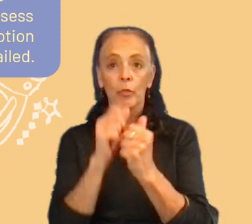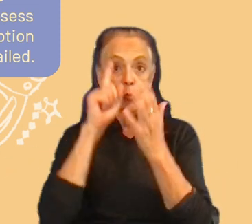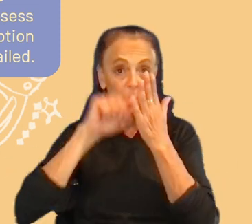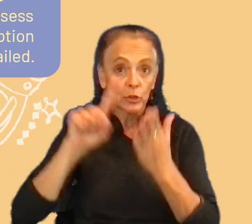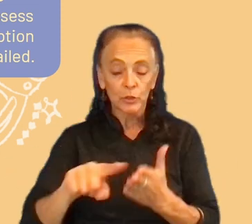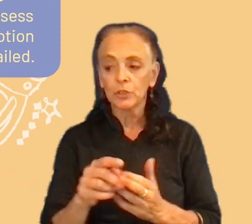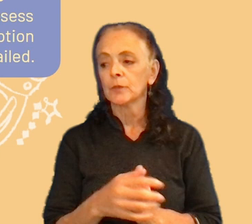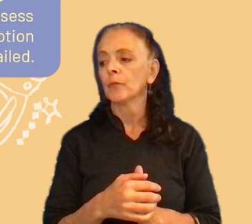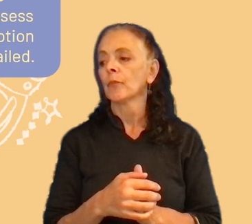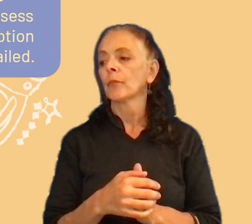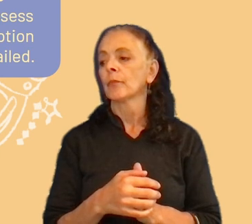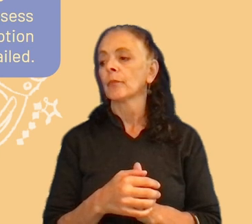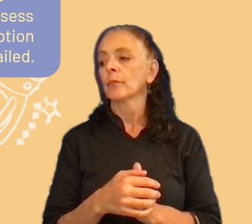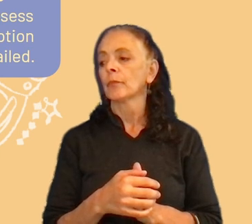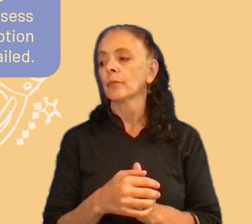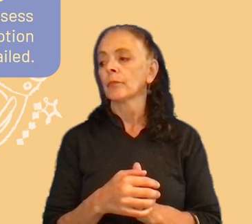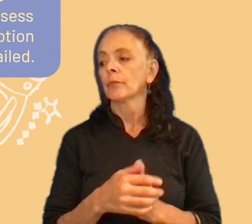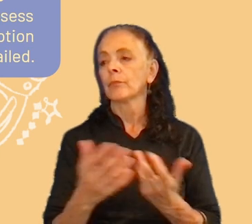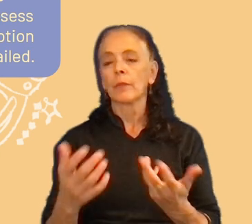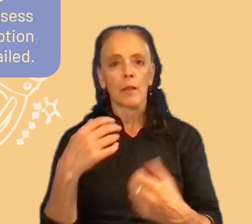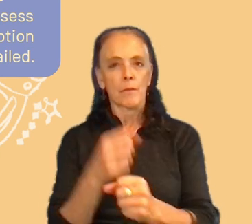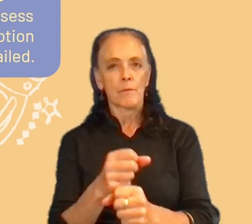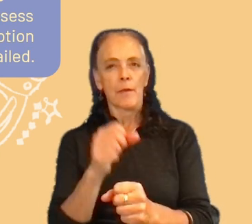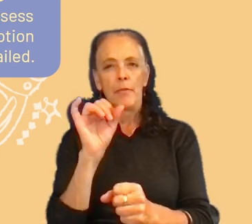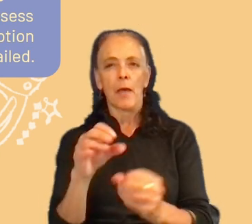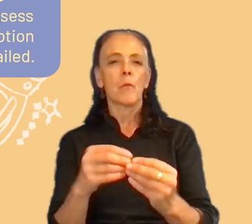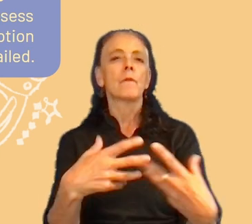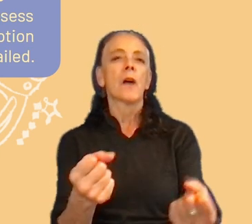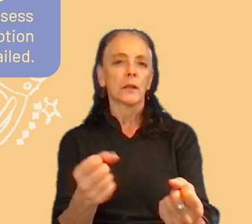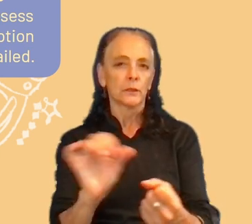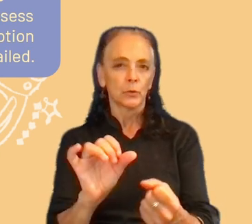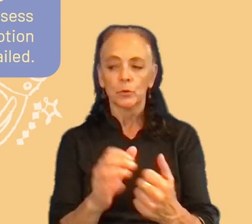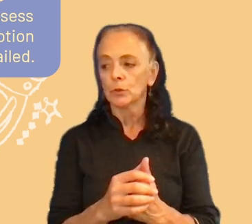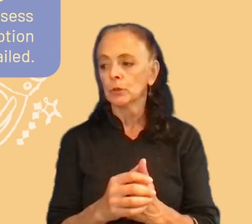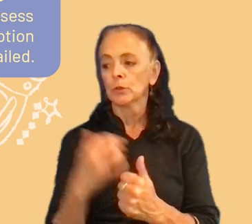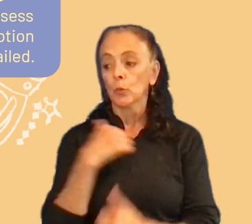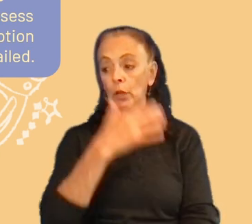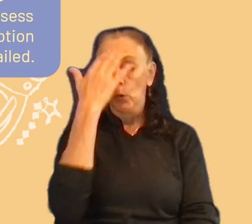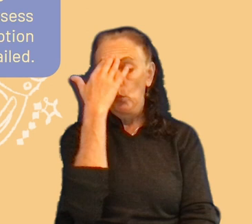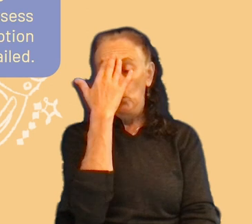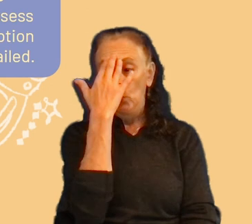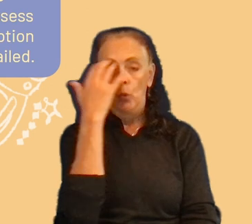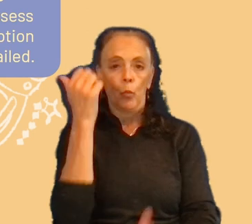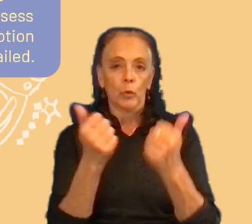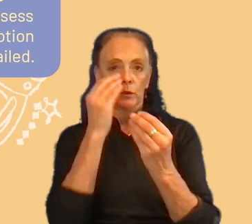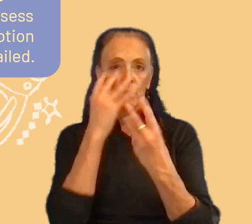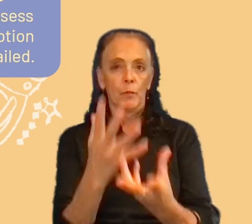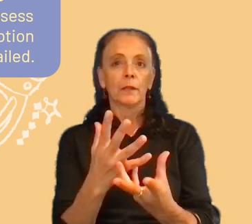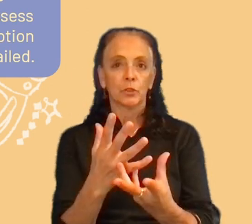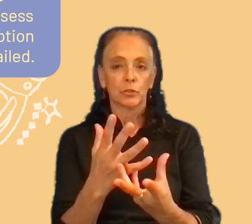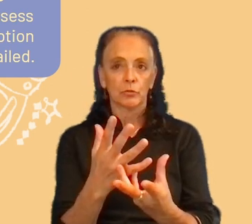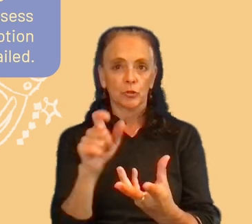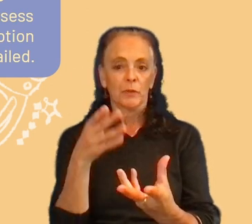So, uh, it, it made it faster too. So we, we knew which information needed to be